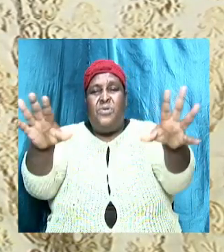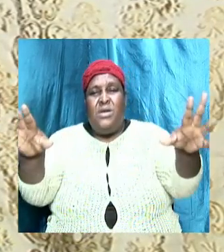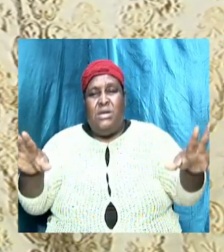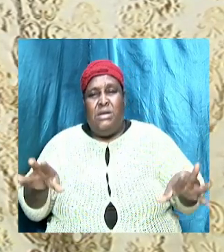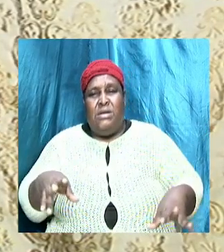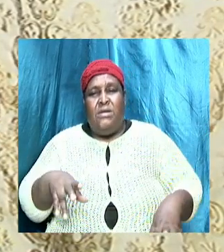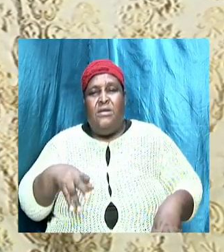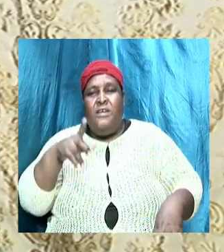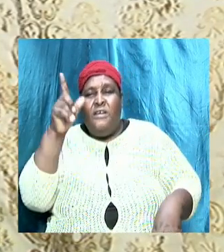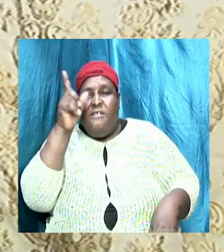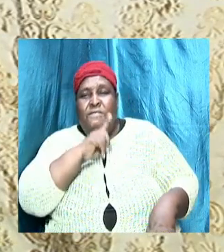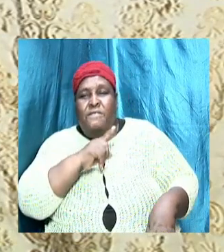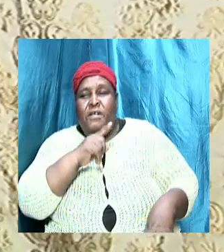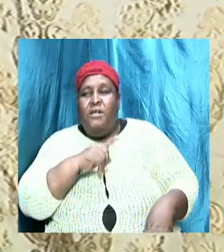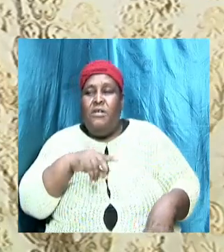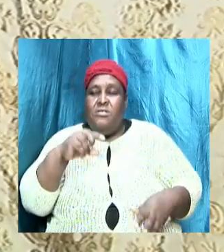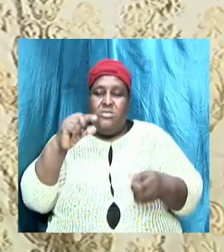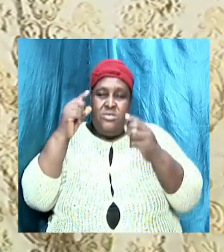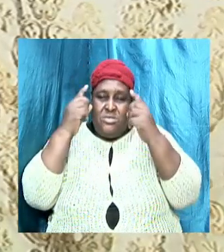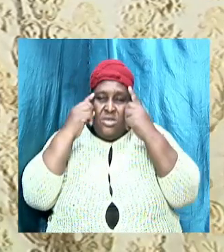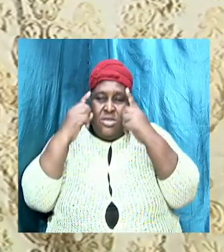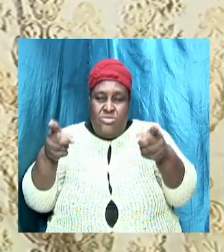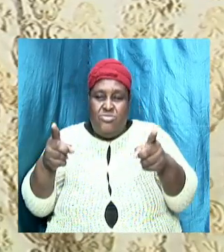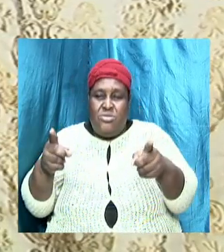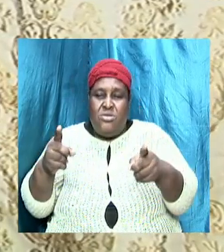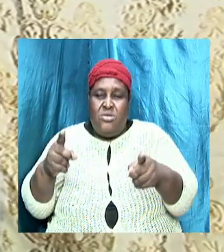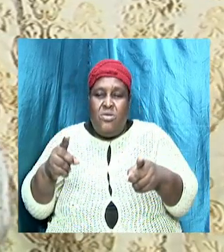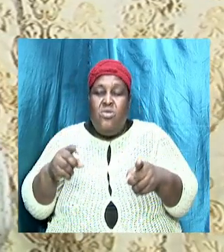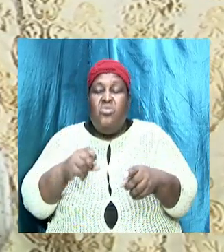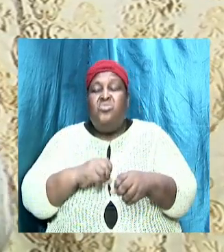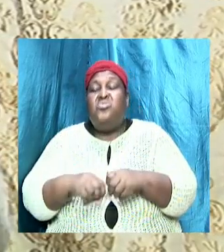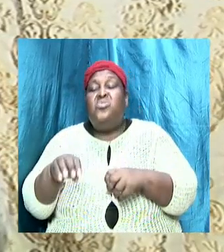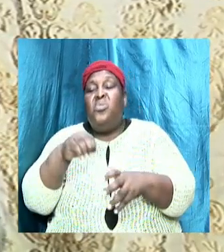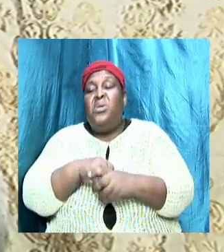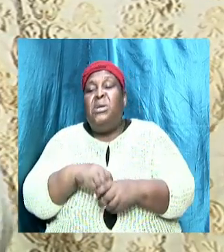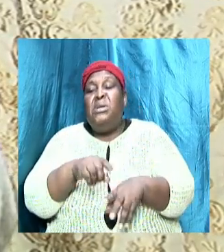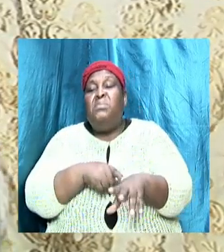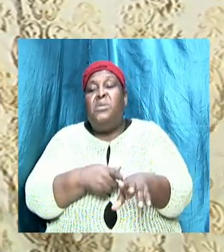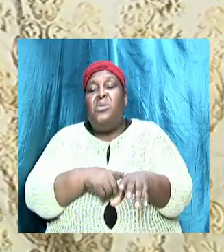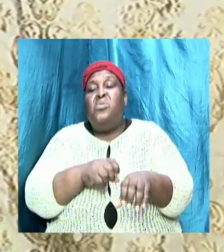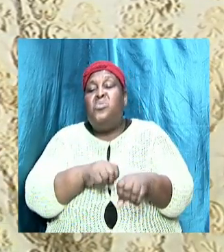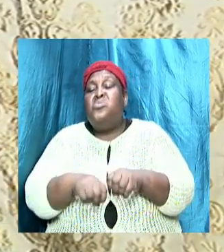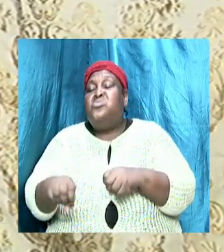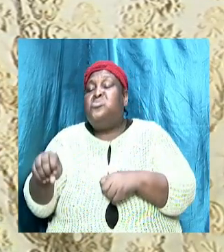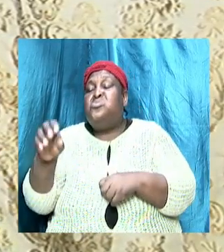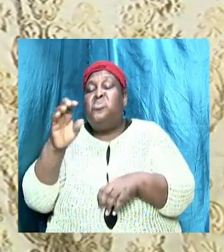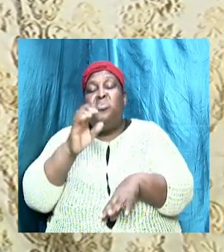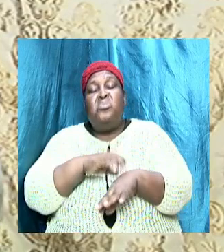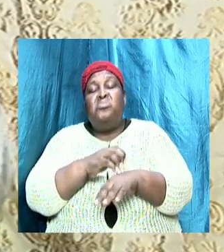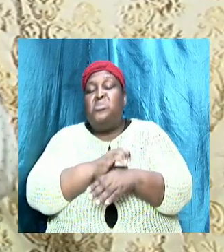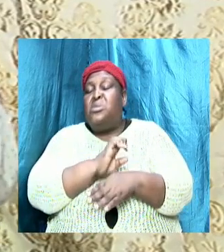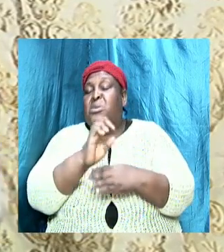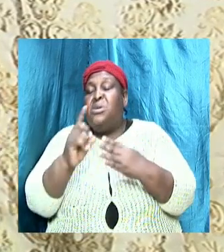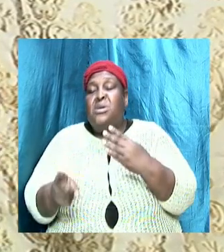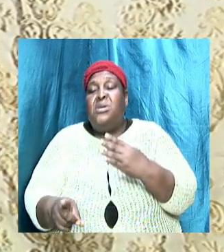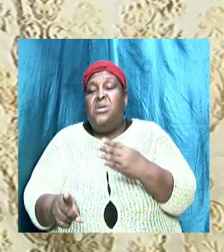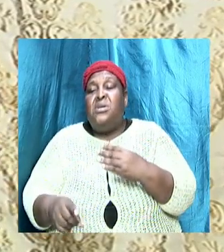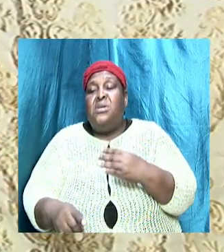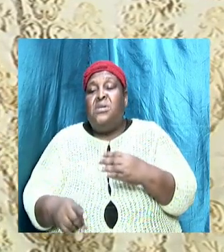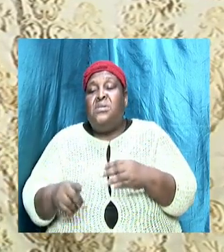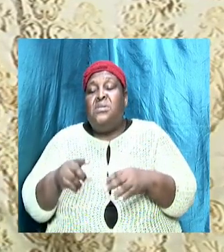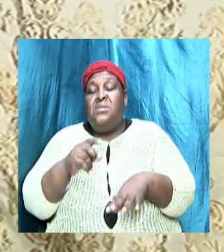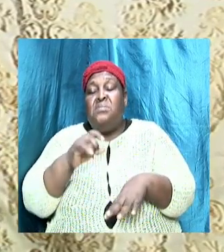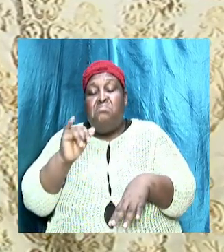understand that so it was in the beginning so it shall be in the end from that